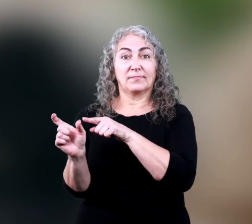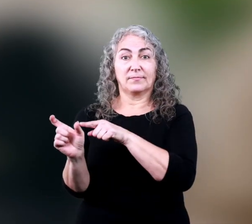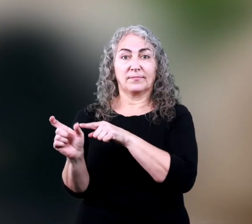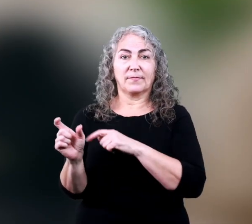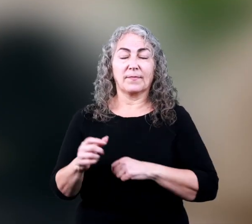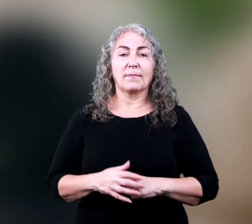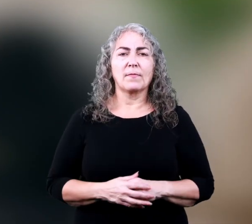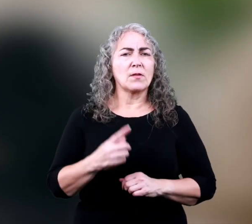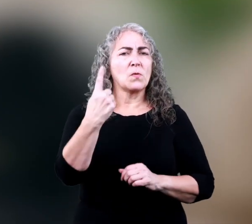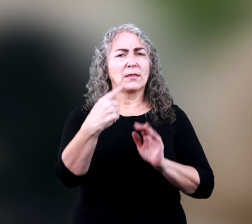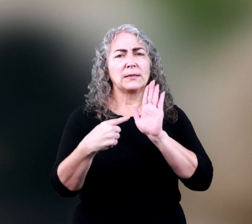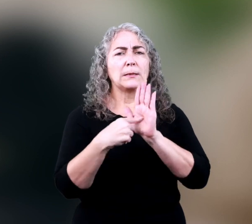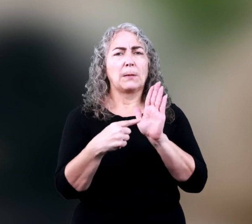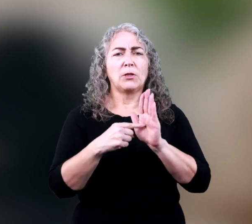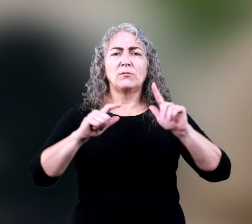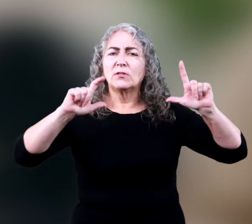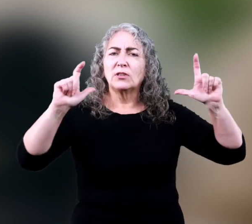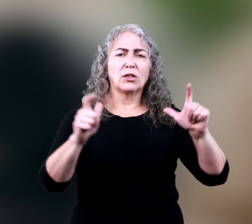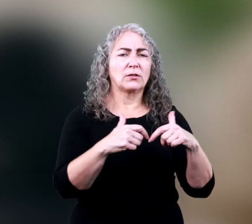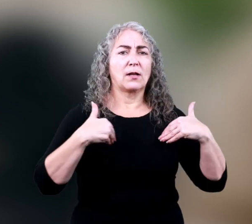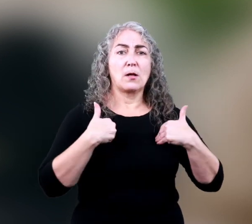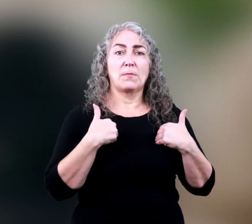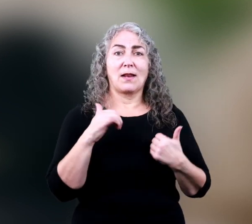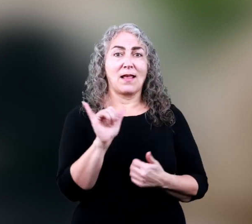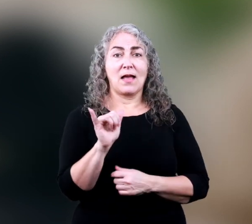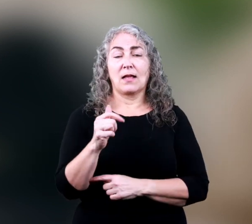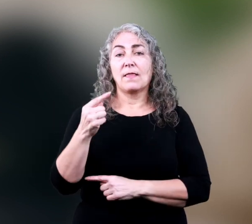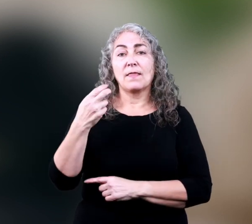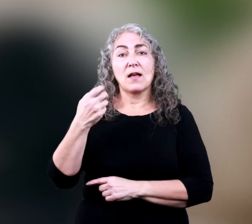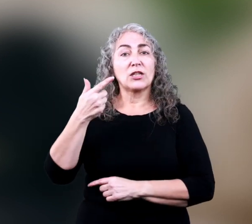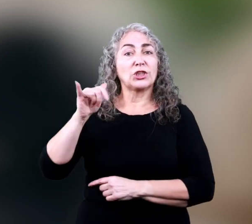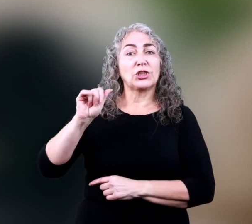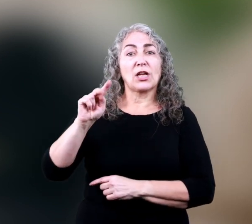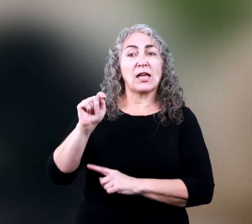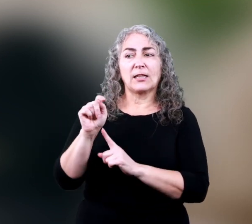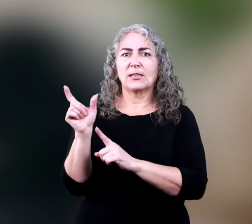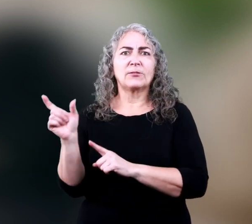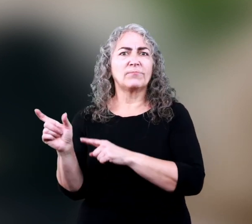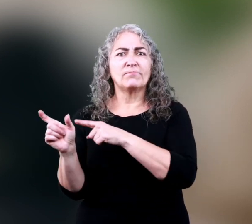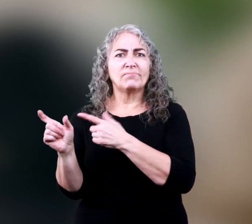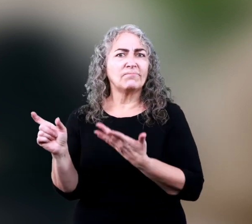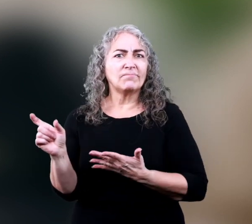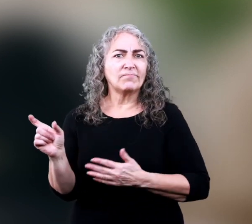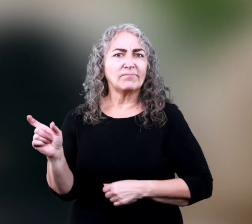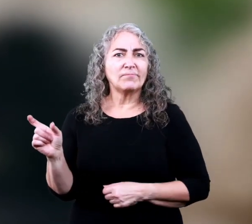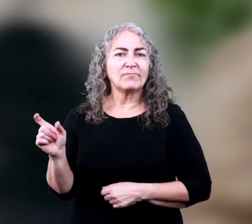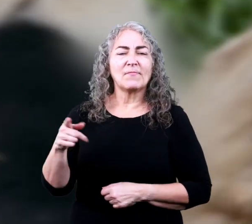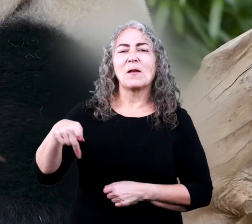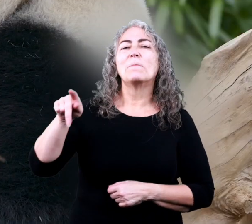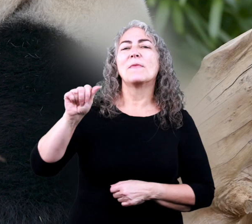blank one example of an endangered animal is the giant panda